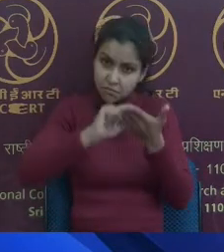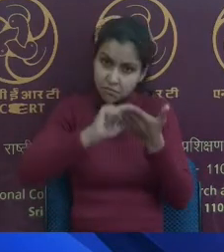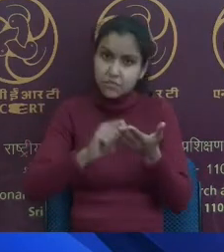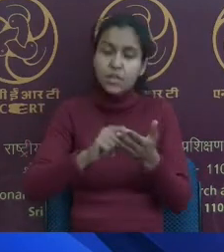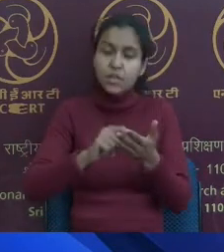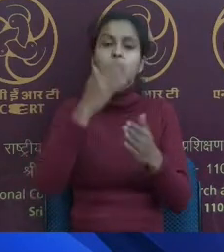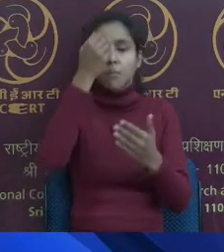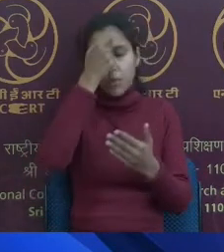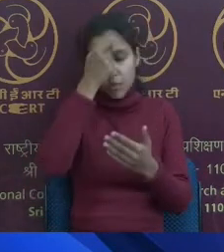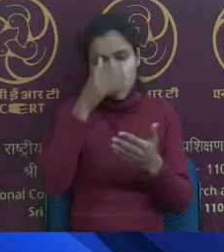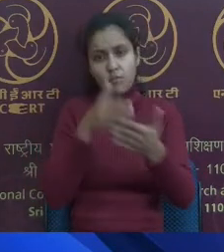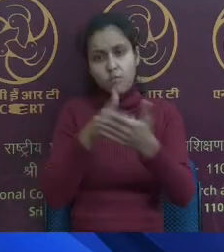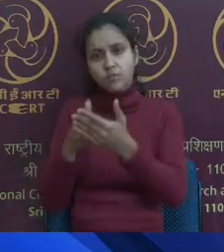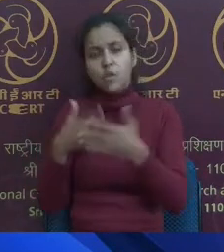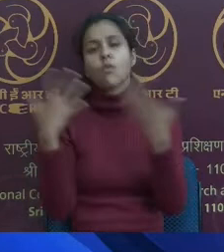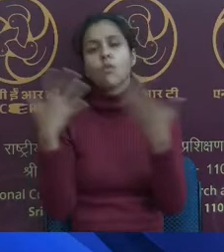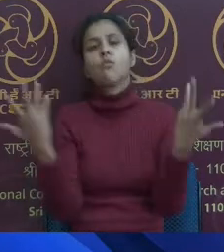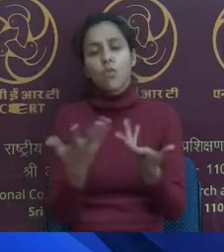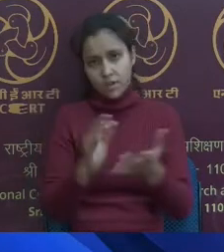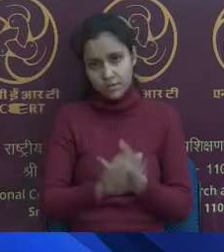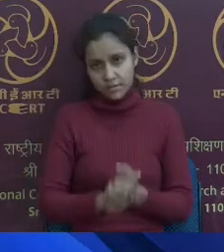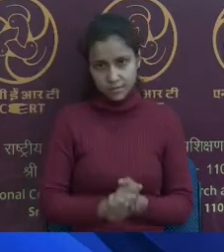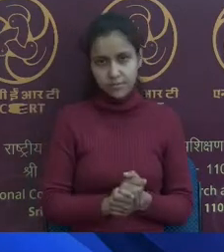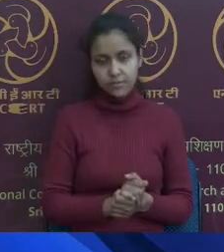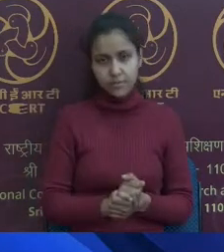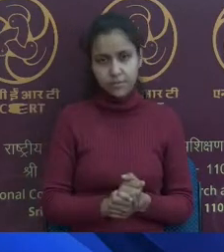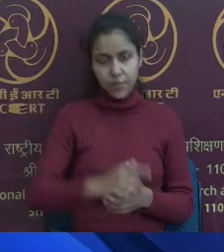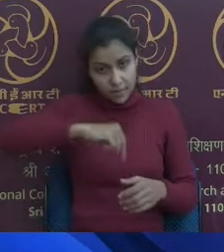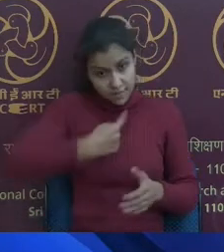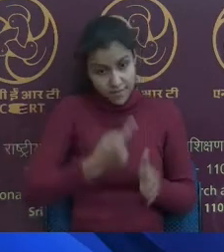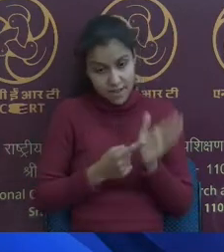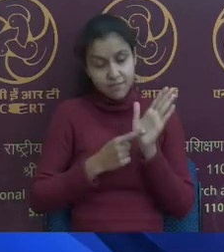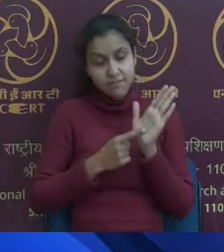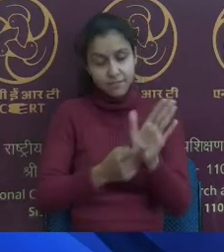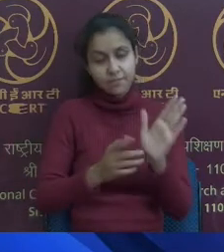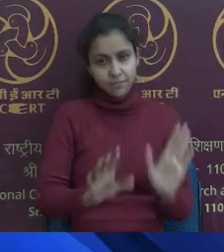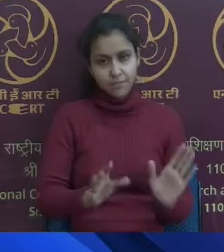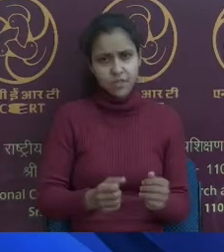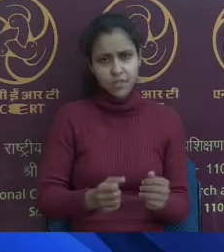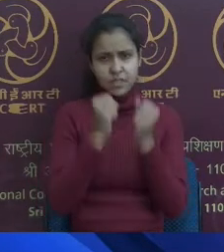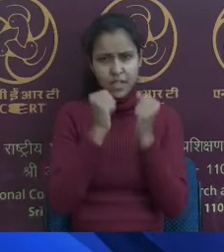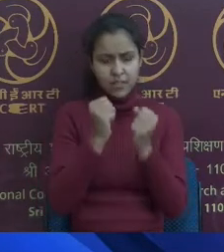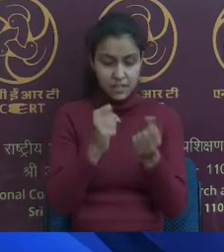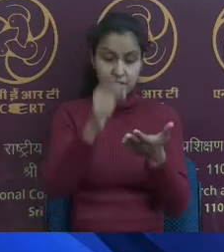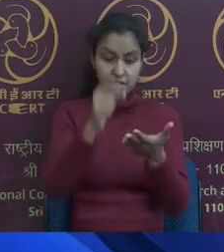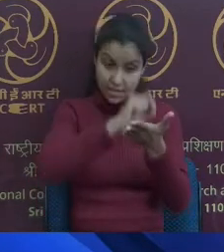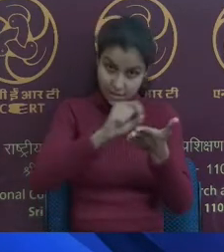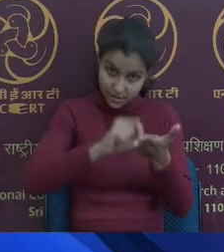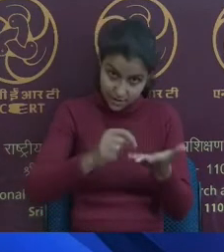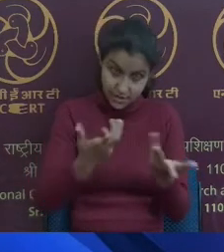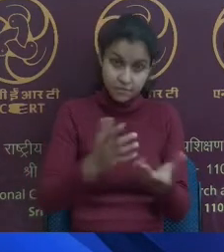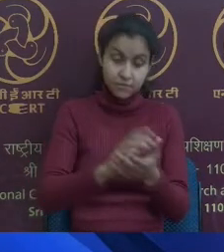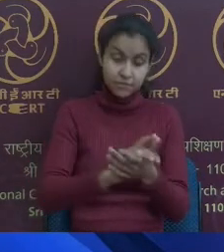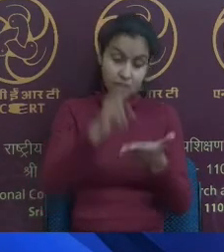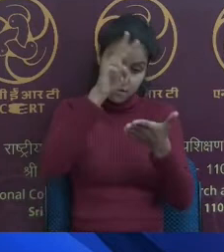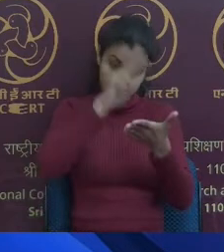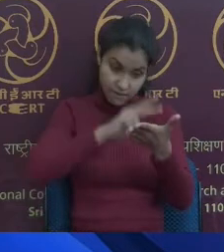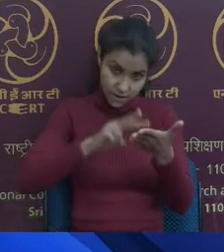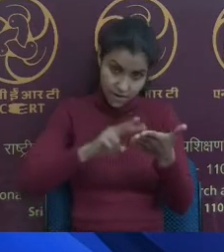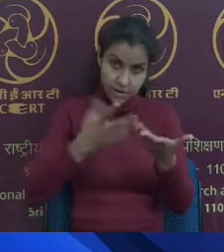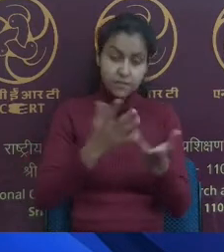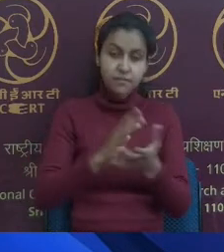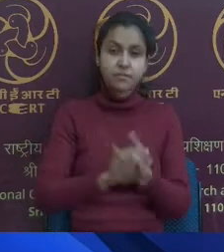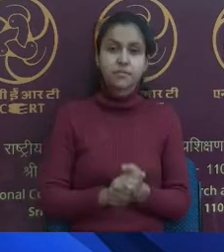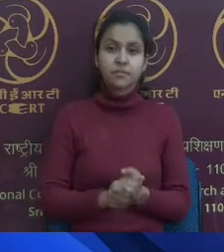anyone can attempt to read by yourself. But if there is a difficulty in reading and you have all the intention to read it correctly